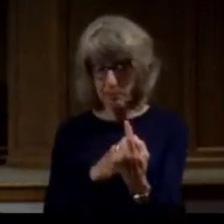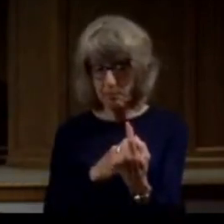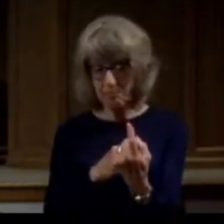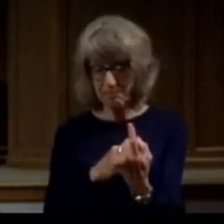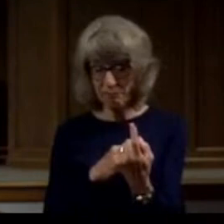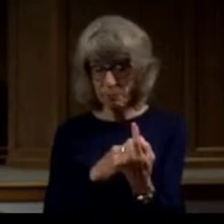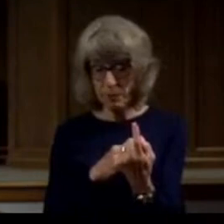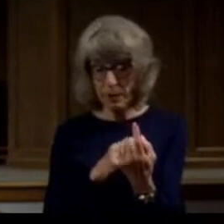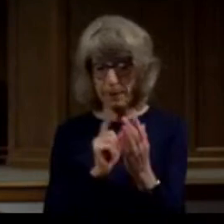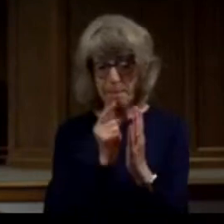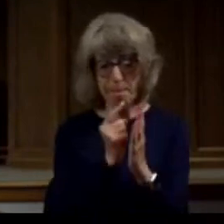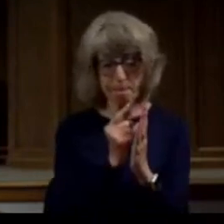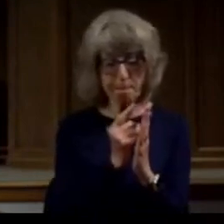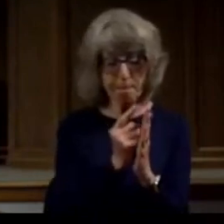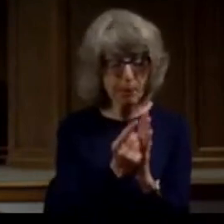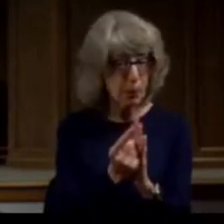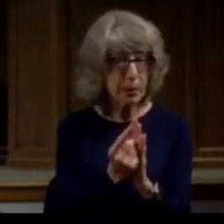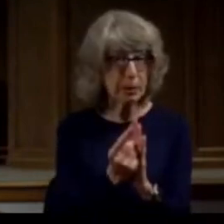this moment,